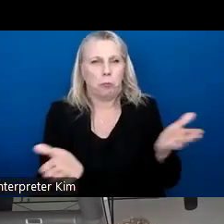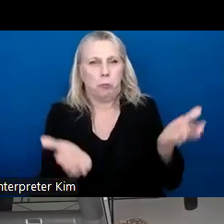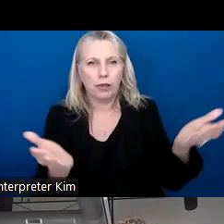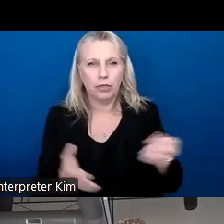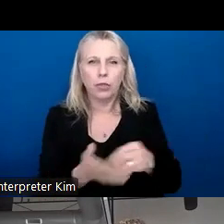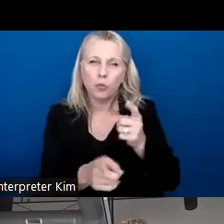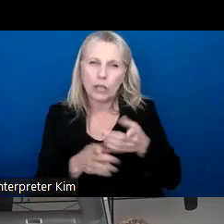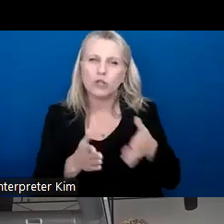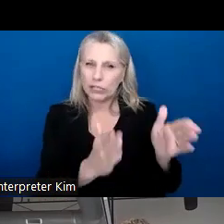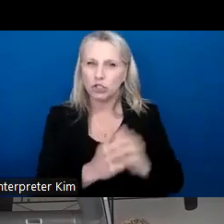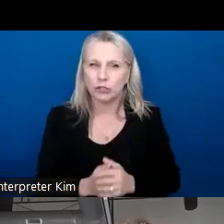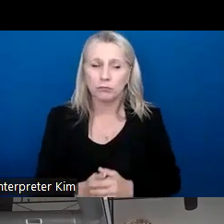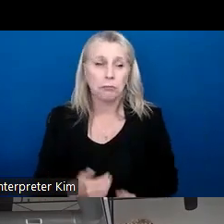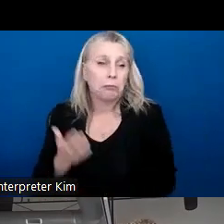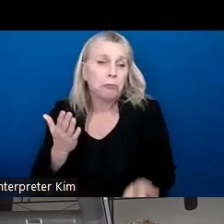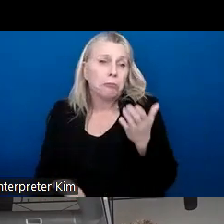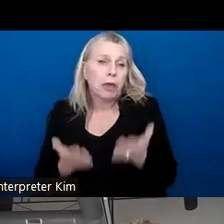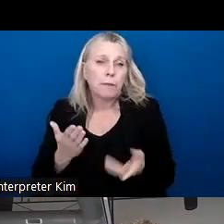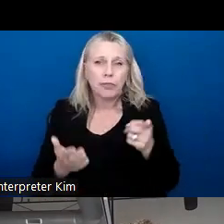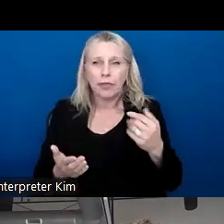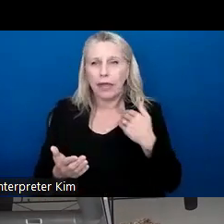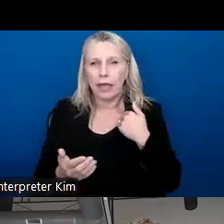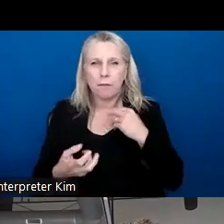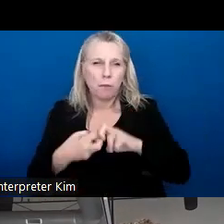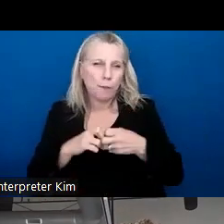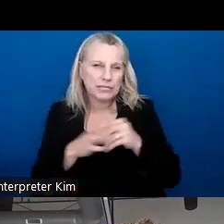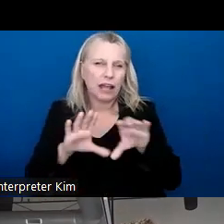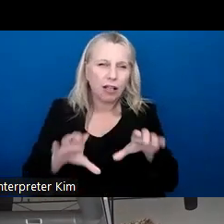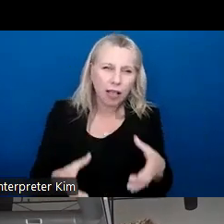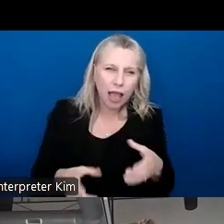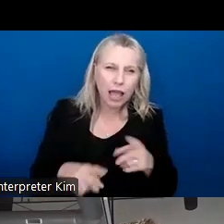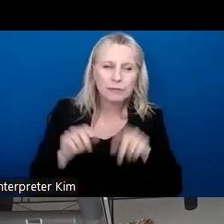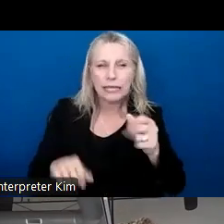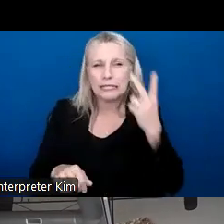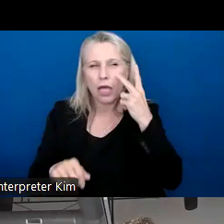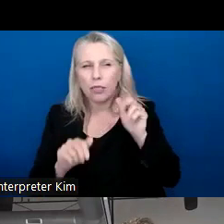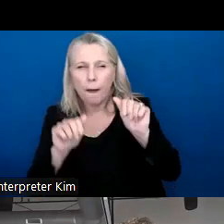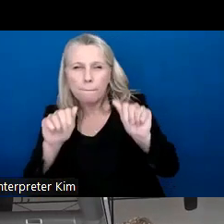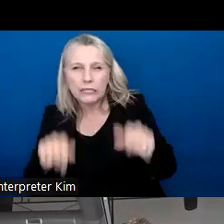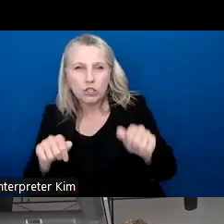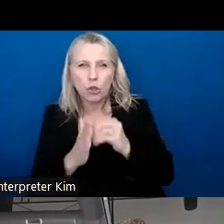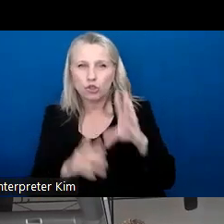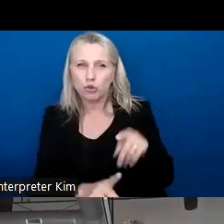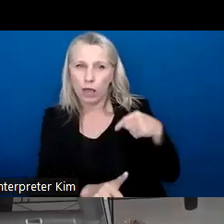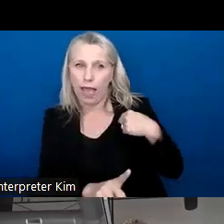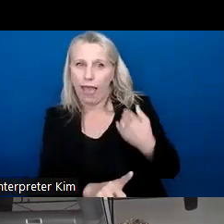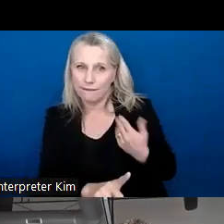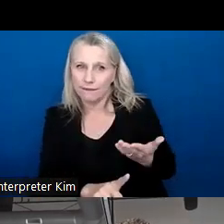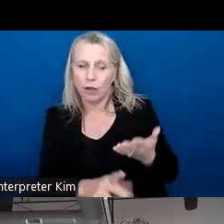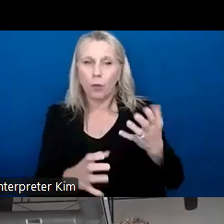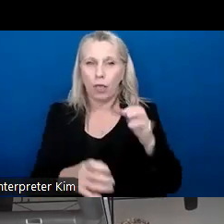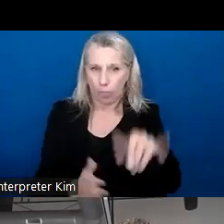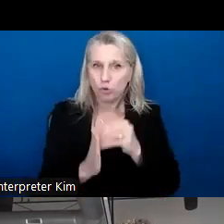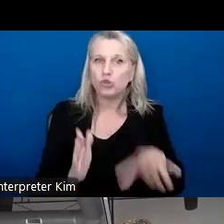Maybe they gave some troubles in class, but they could see the potential that the student had. So we wanted those students as